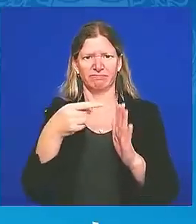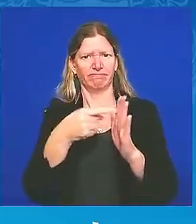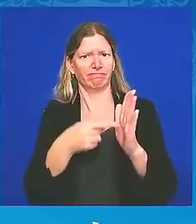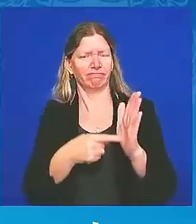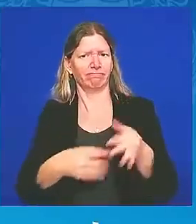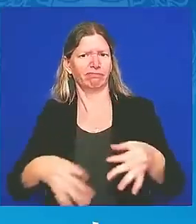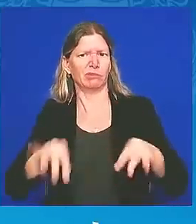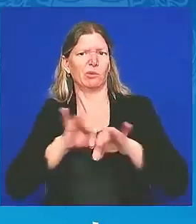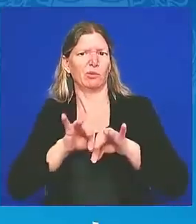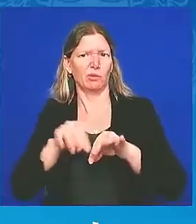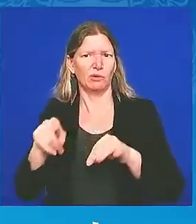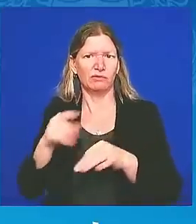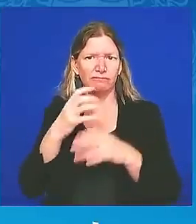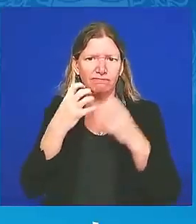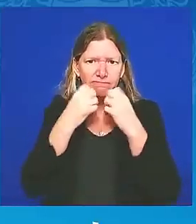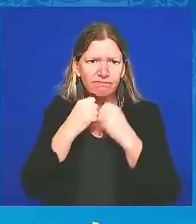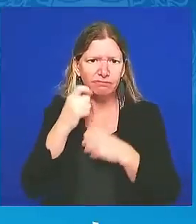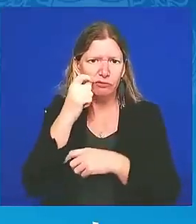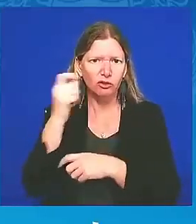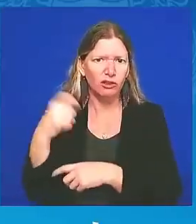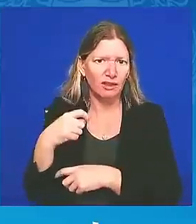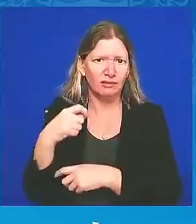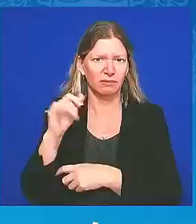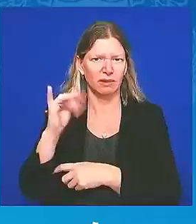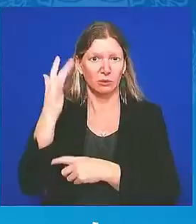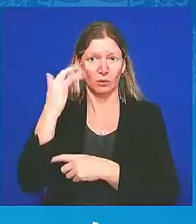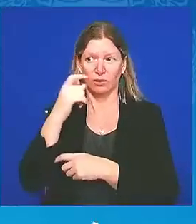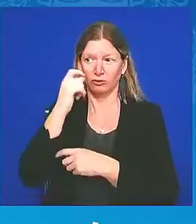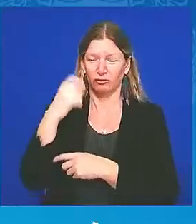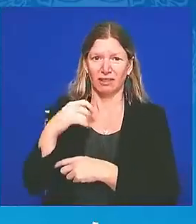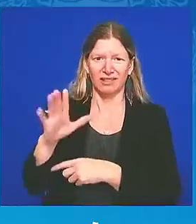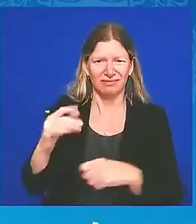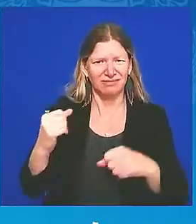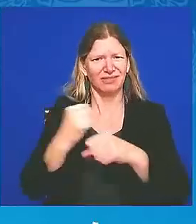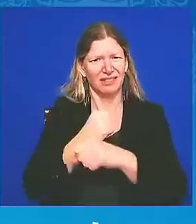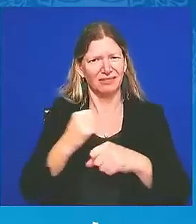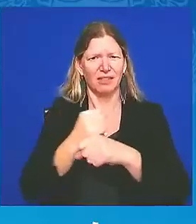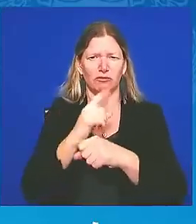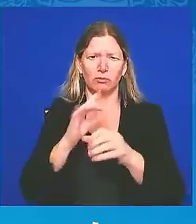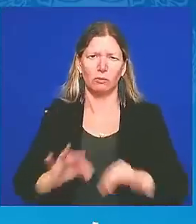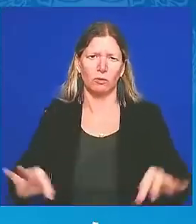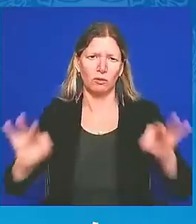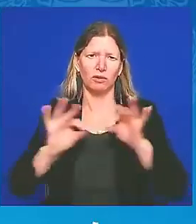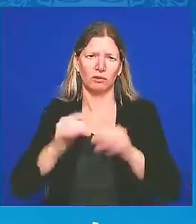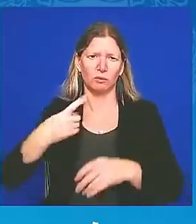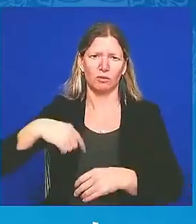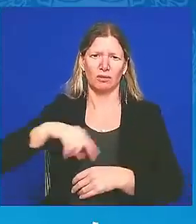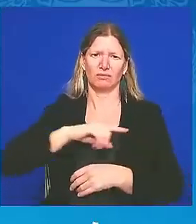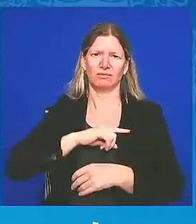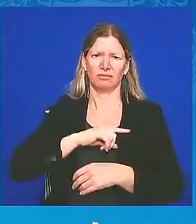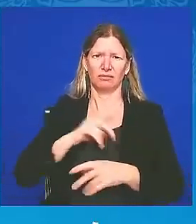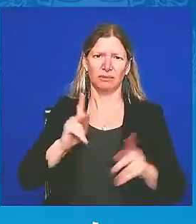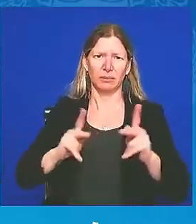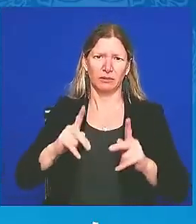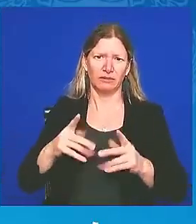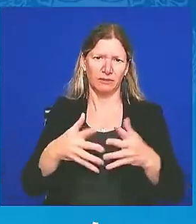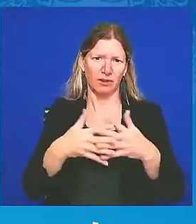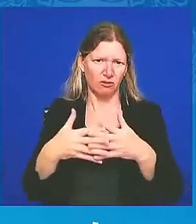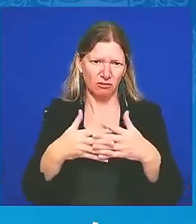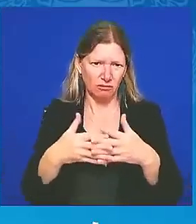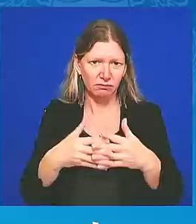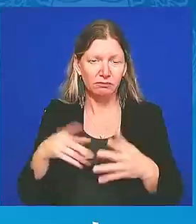The Ukrainian people are bravely defending their homes and their homeland, their freedom, and their